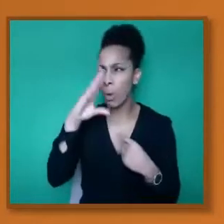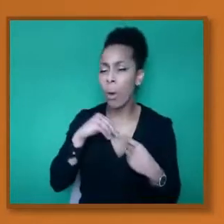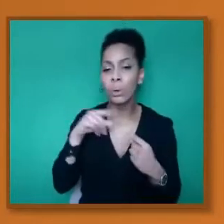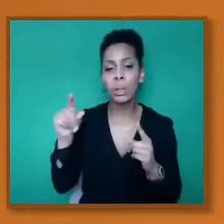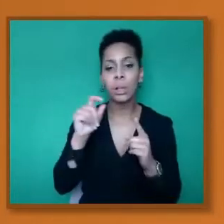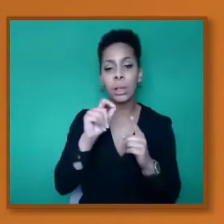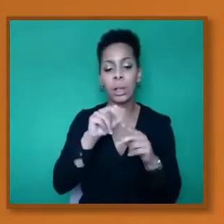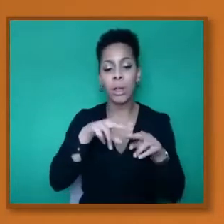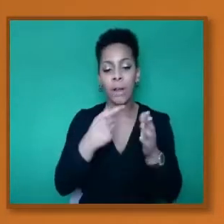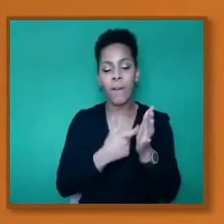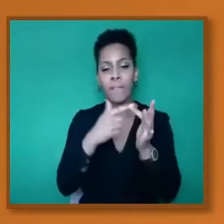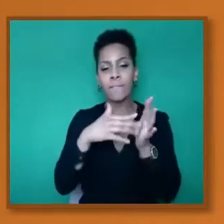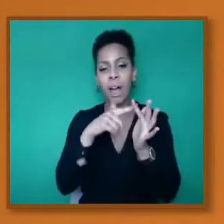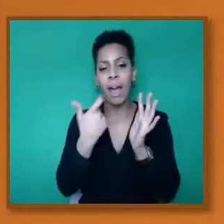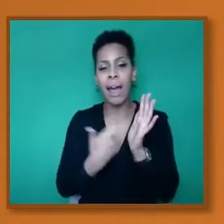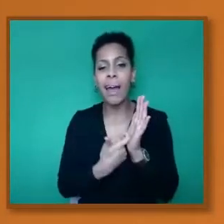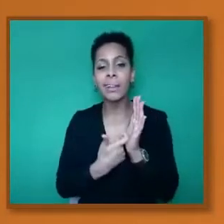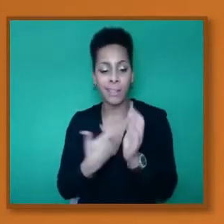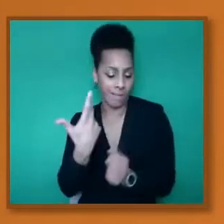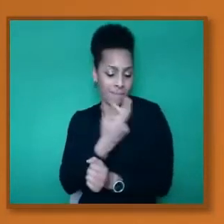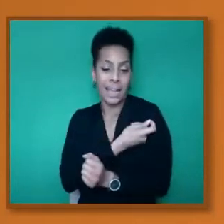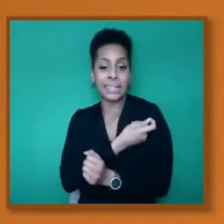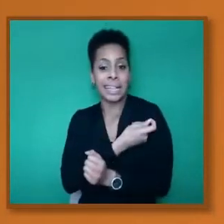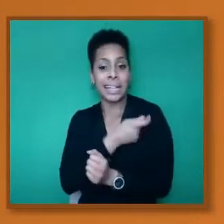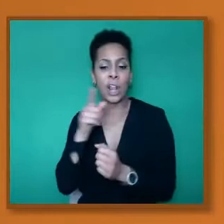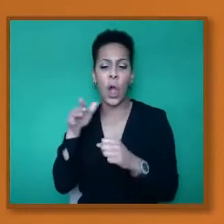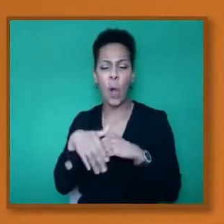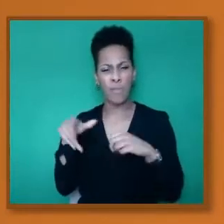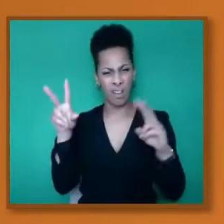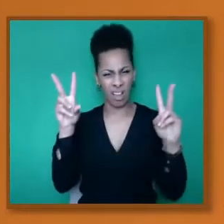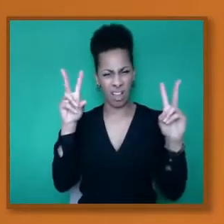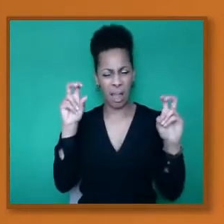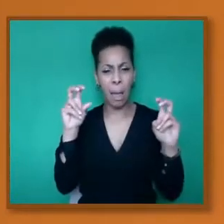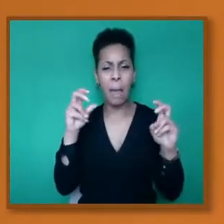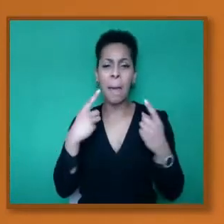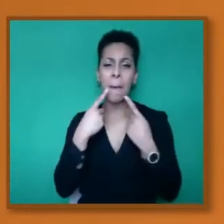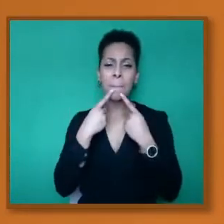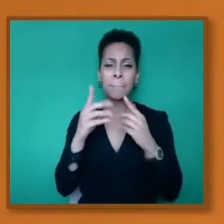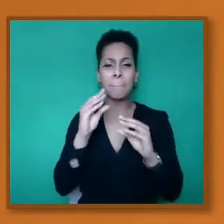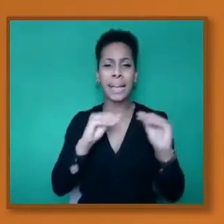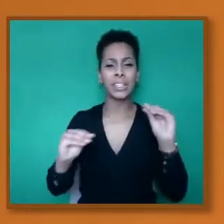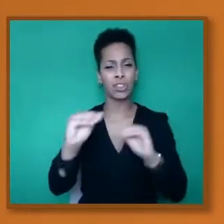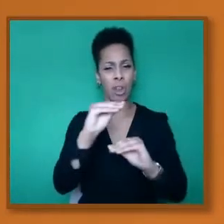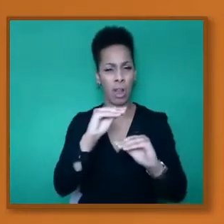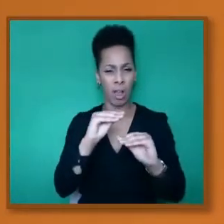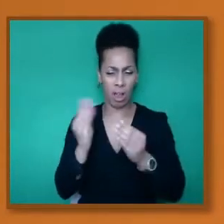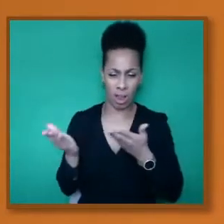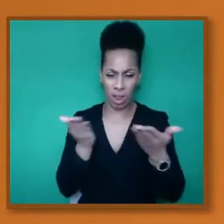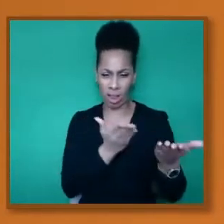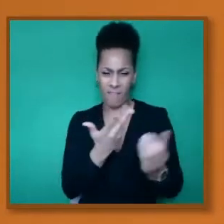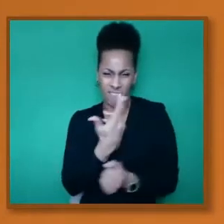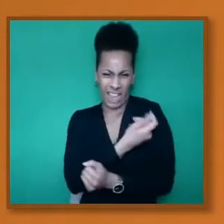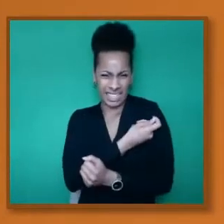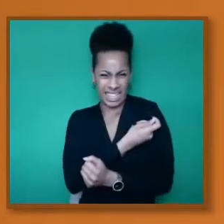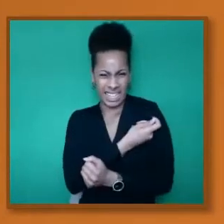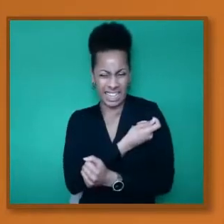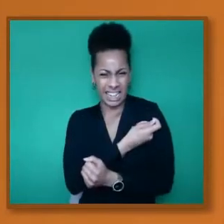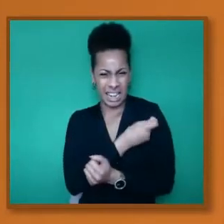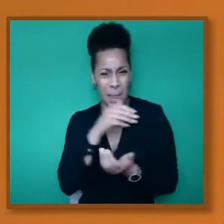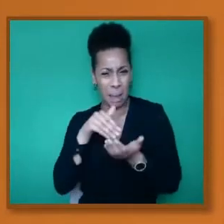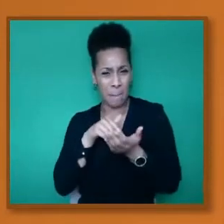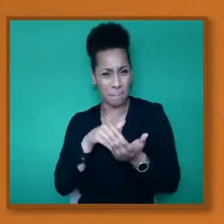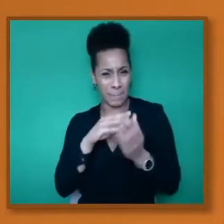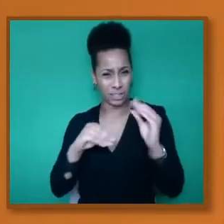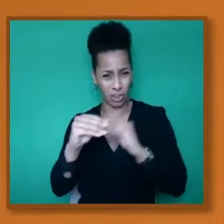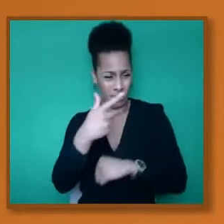RNA vaccine. People want to know, what does this messenger vaccine do to your immune